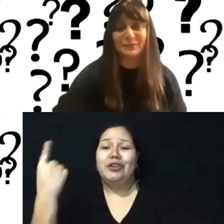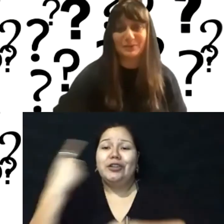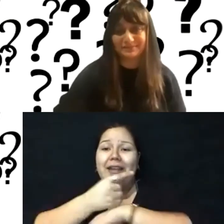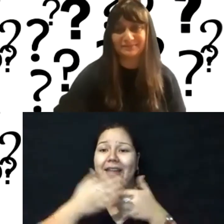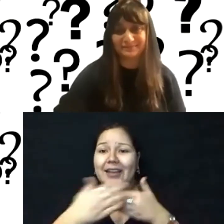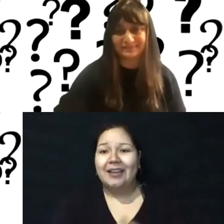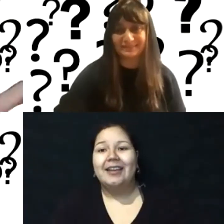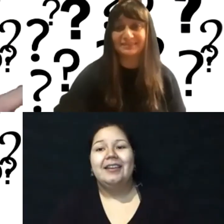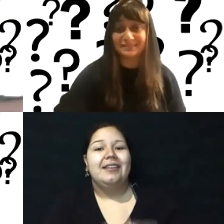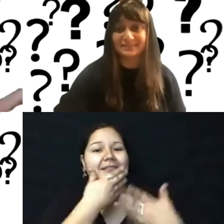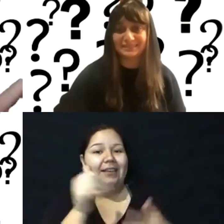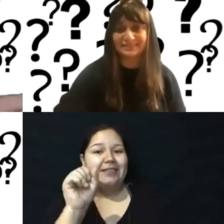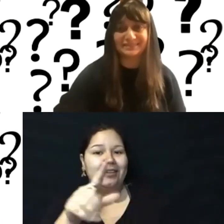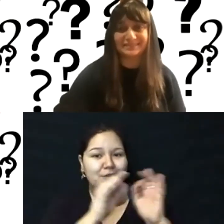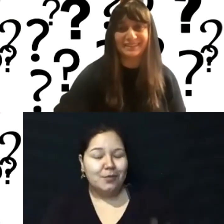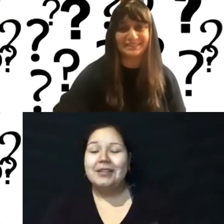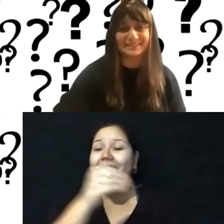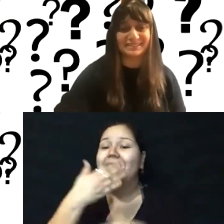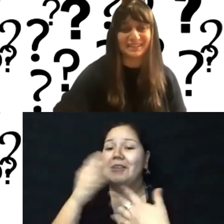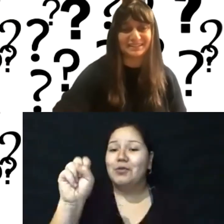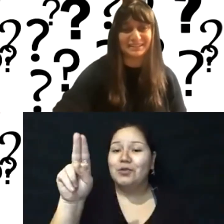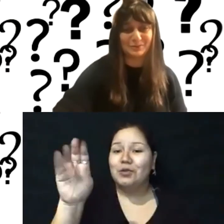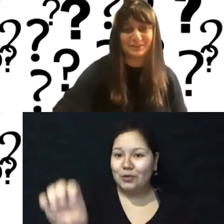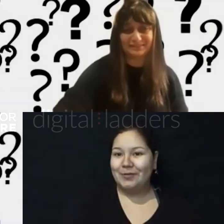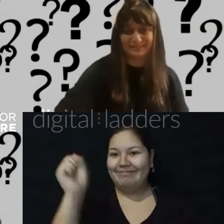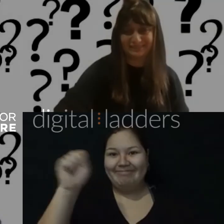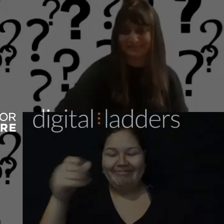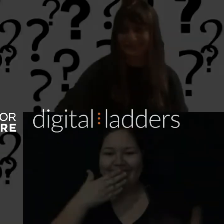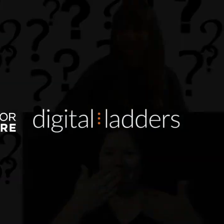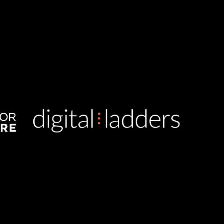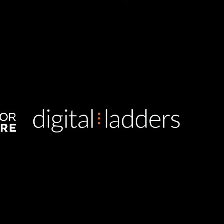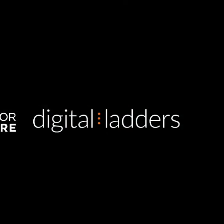interpreters. And thanks to you, Sue. Thank you, ASL interpreters. Thanks, everyone.